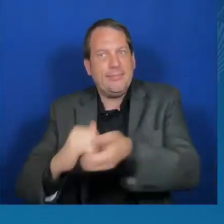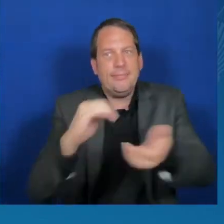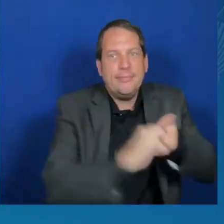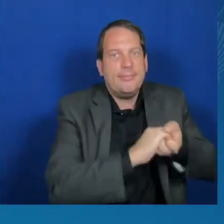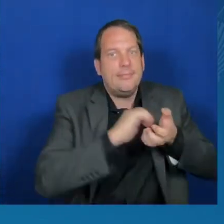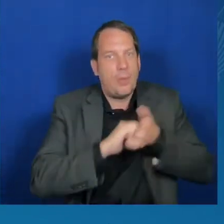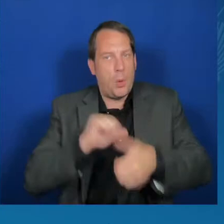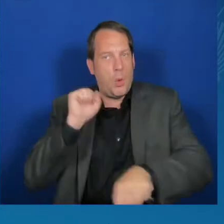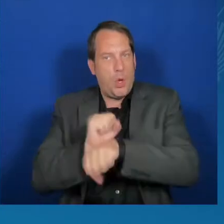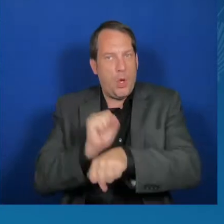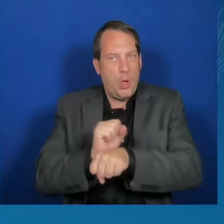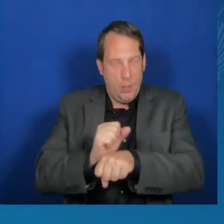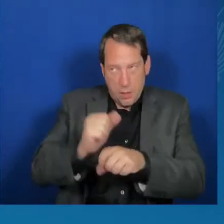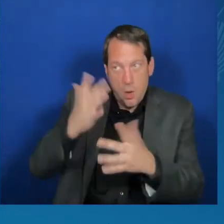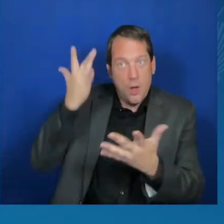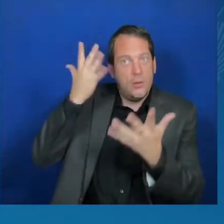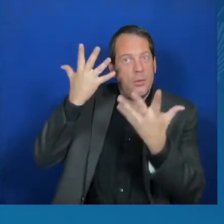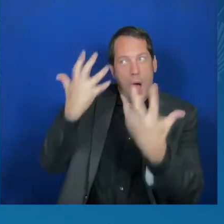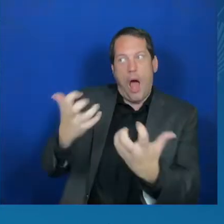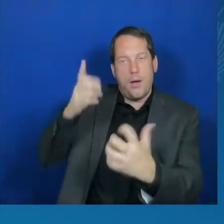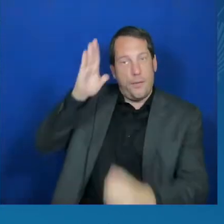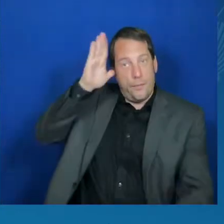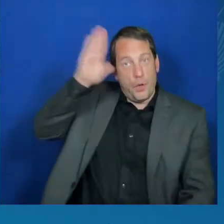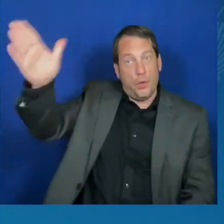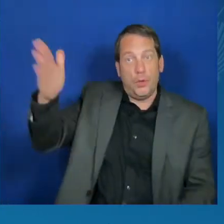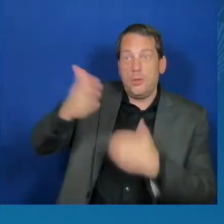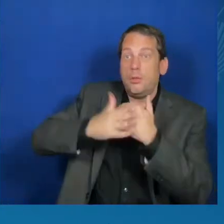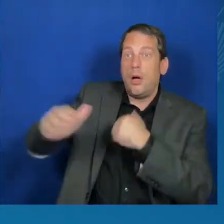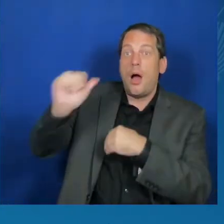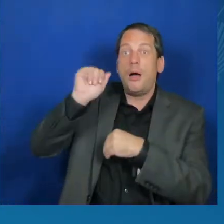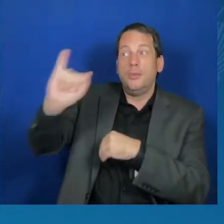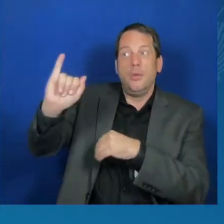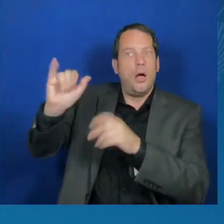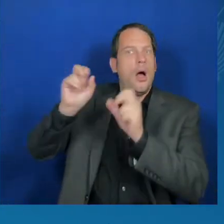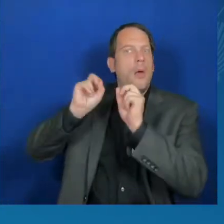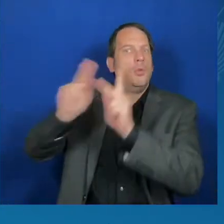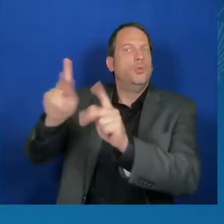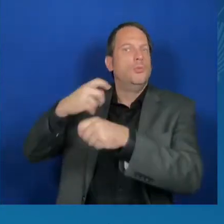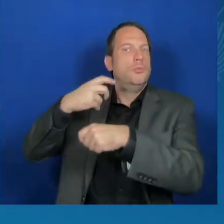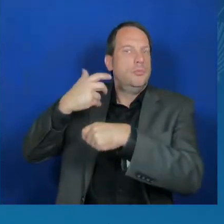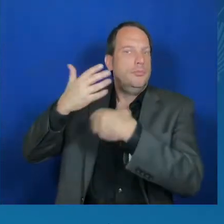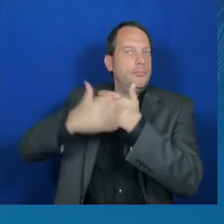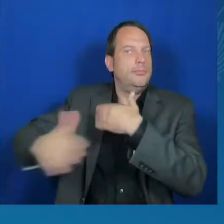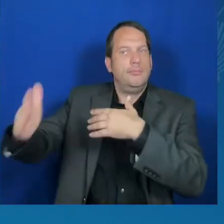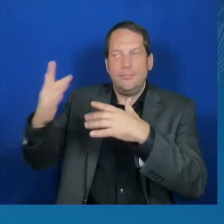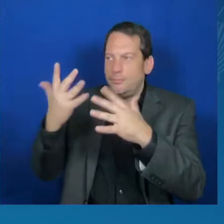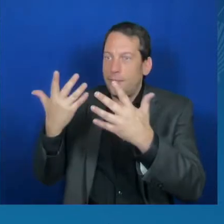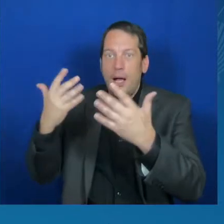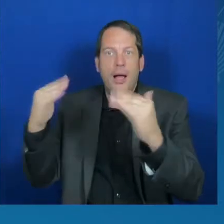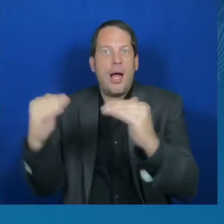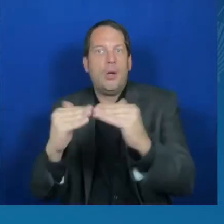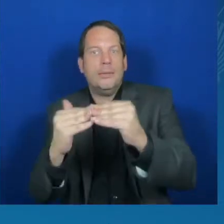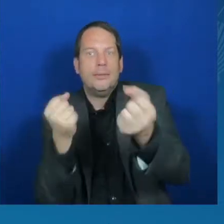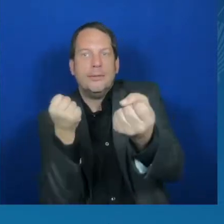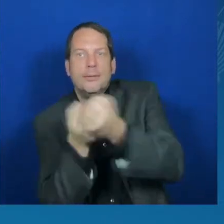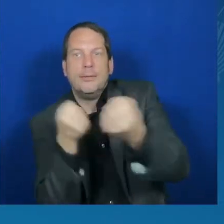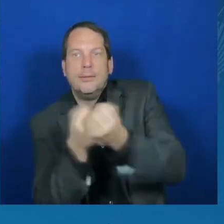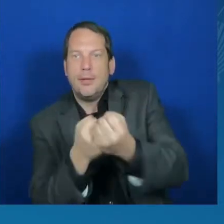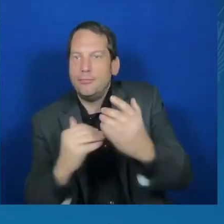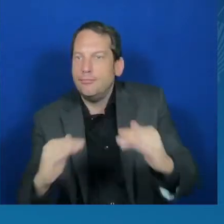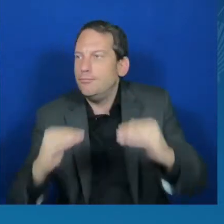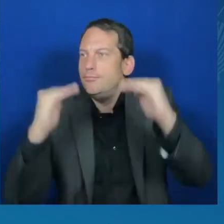equity, fundamental freedoms and rights being protected. Let us work together